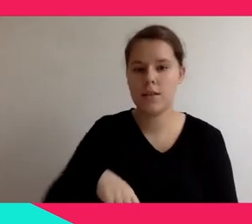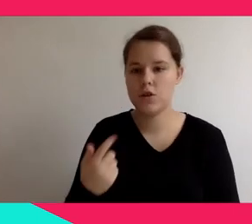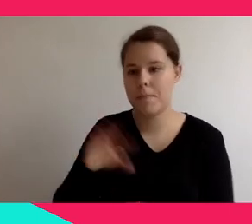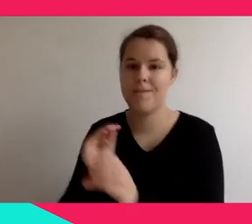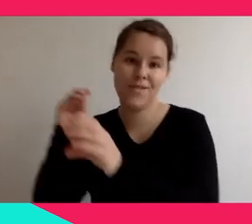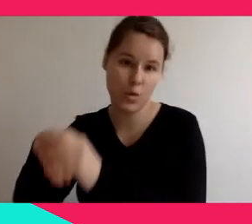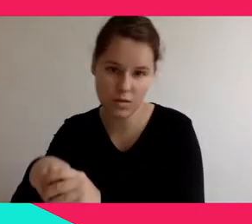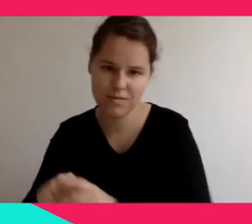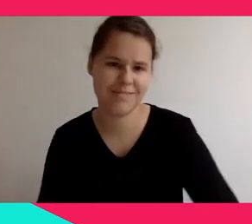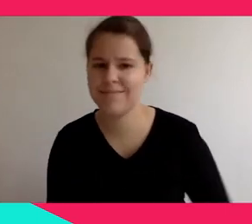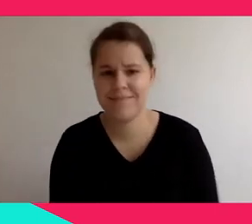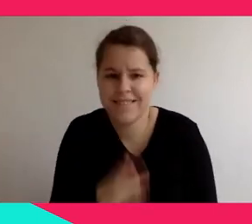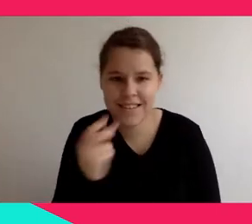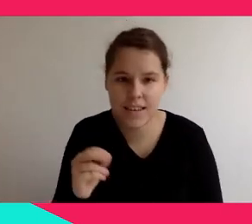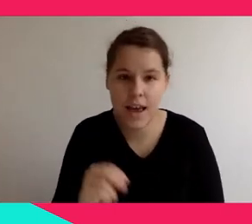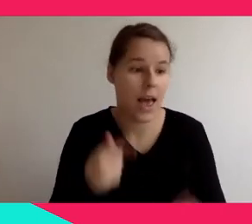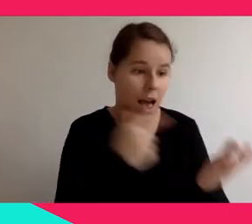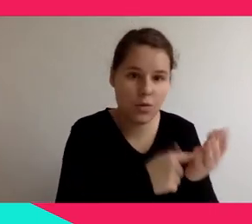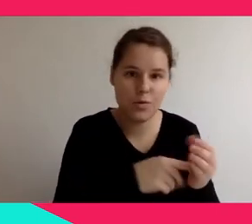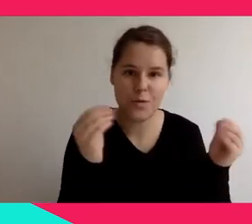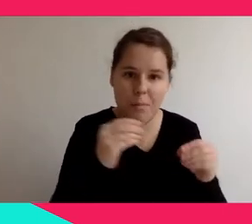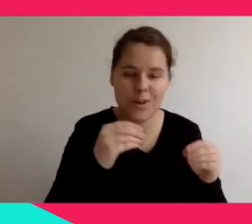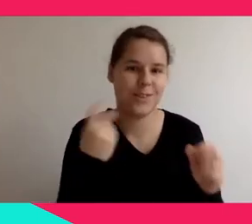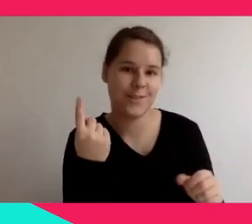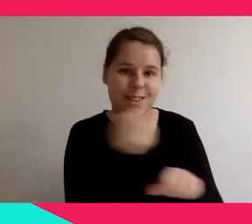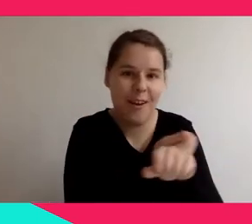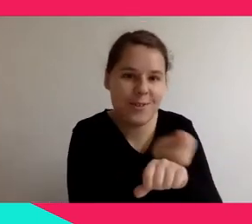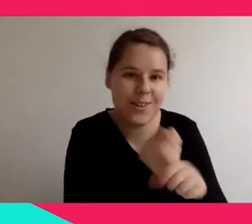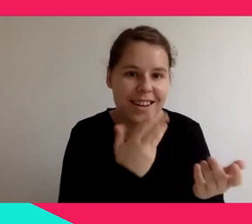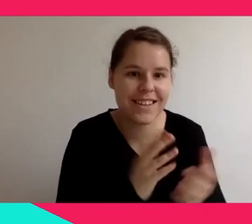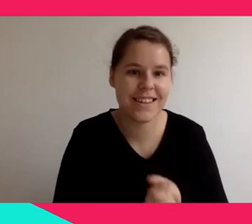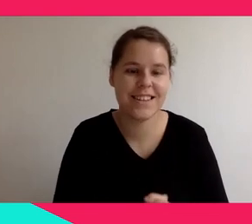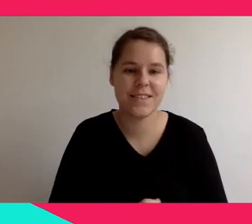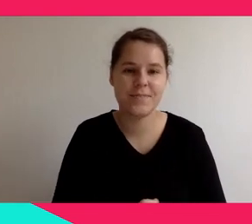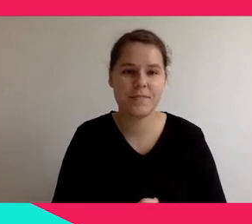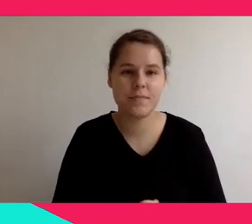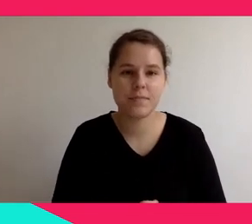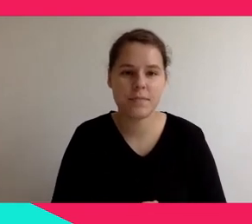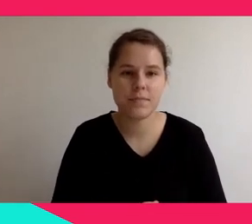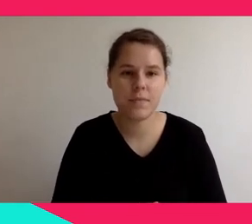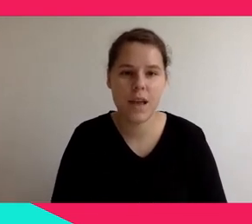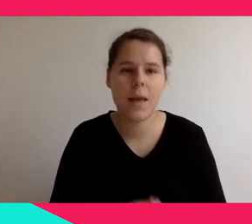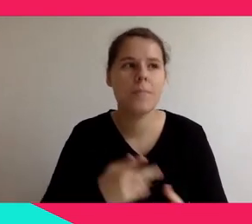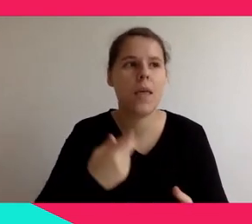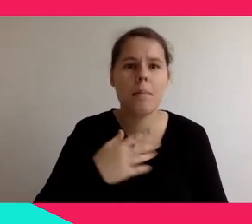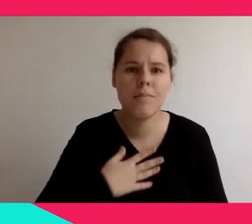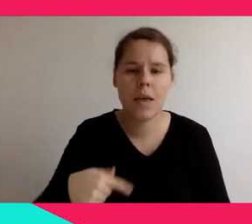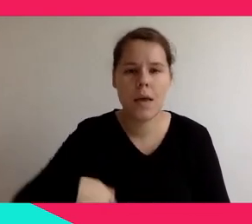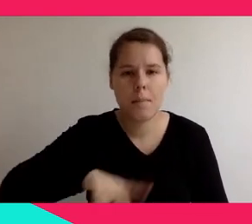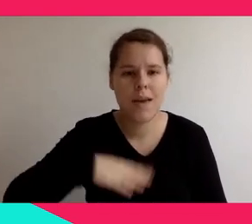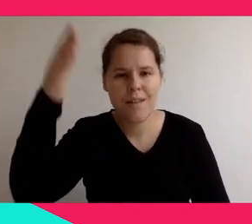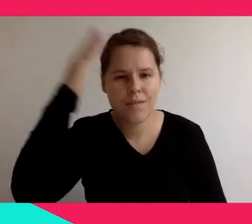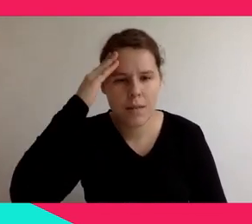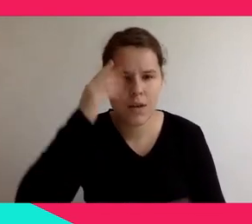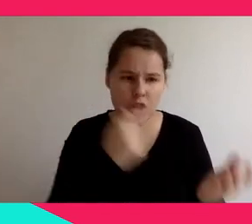if you know that it's not real, your senses are completely fooled. And that's why you cannot really, you know, make a step in the